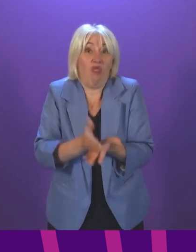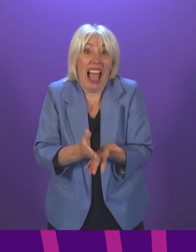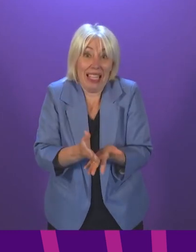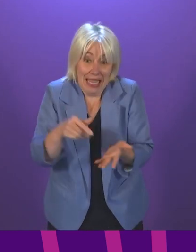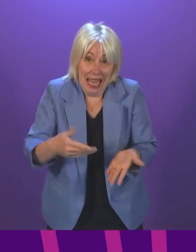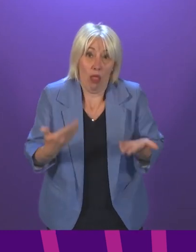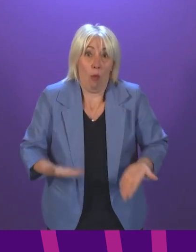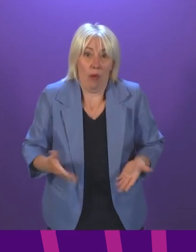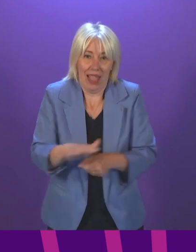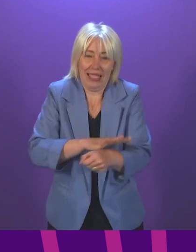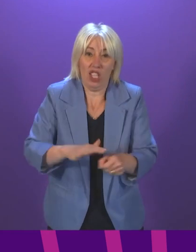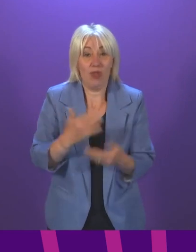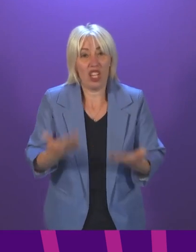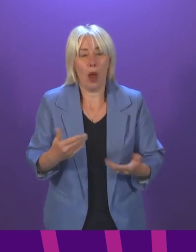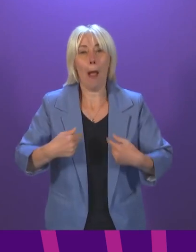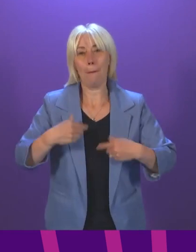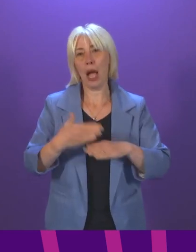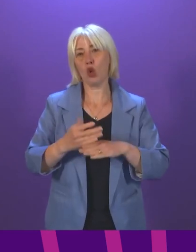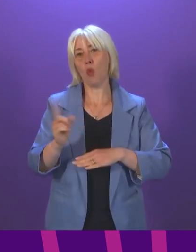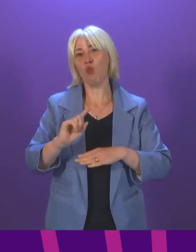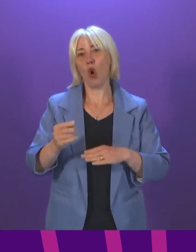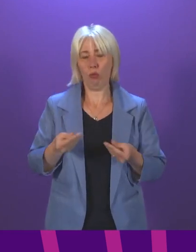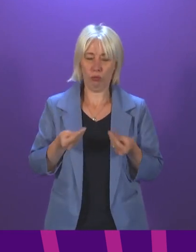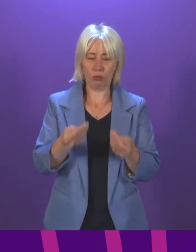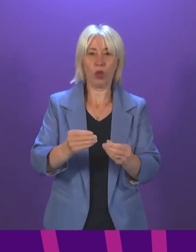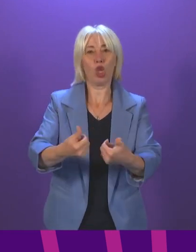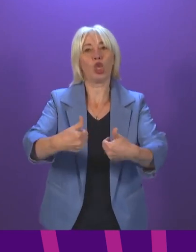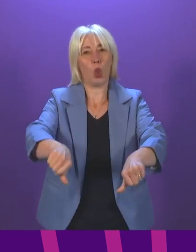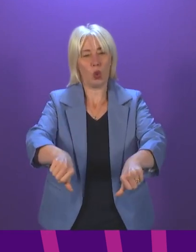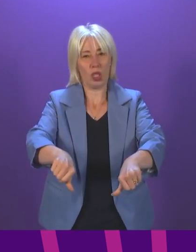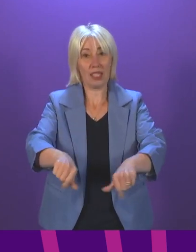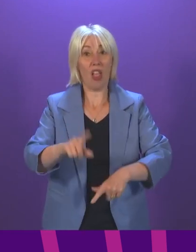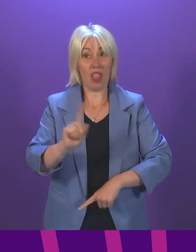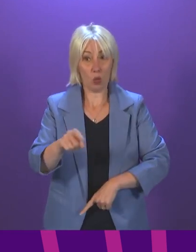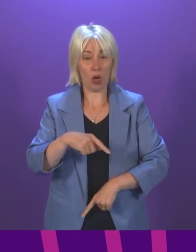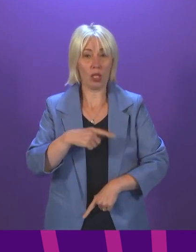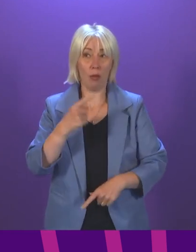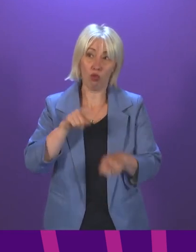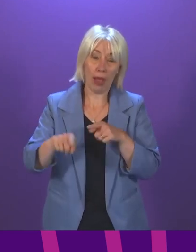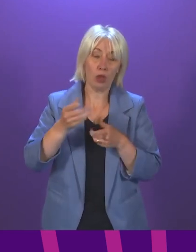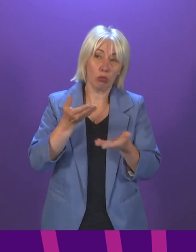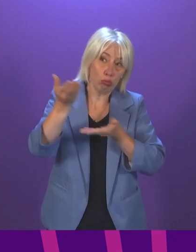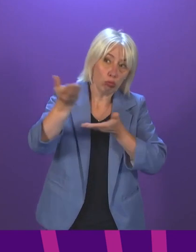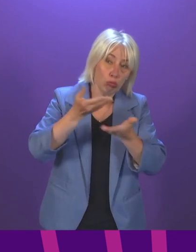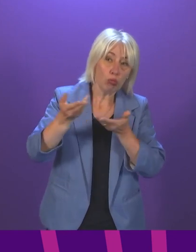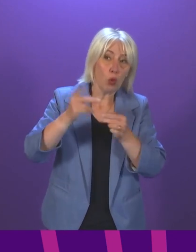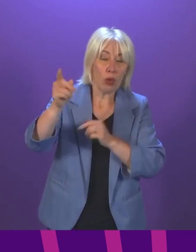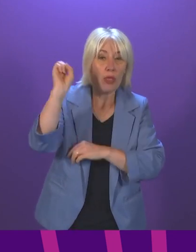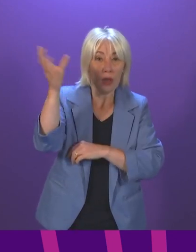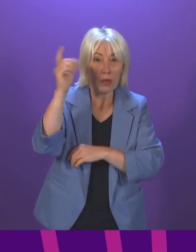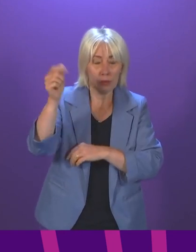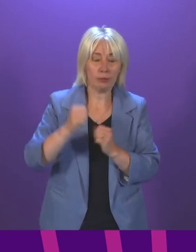my job is to provide the solutions. That is what we are seeking to do with the ambulance service. And Anis